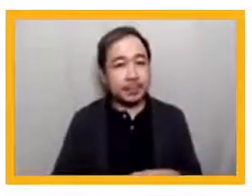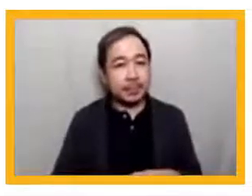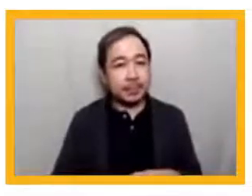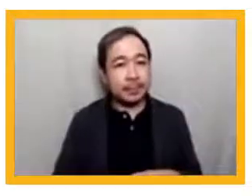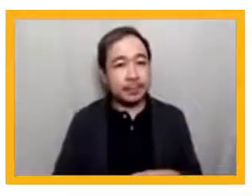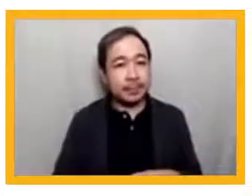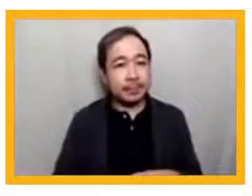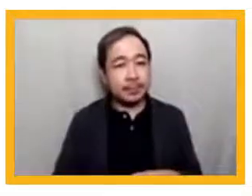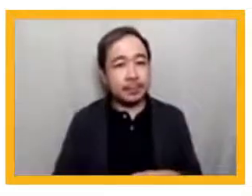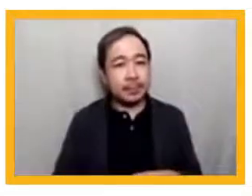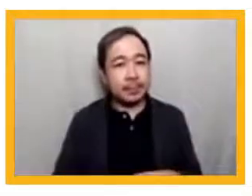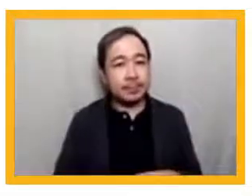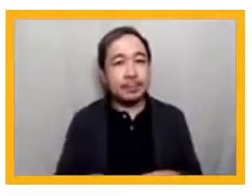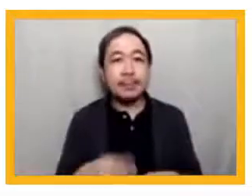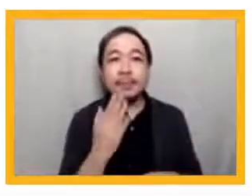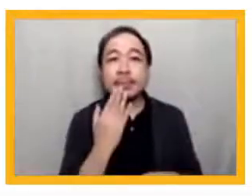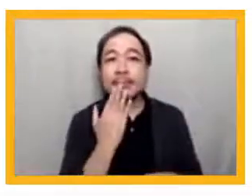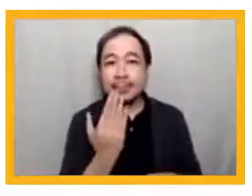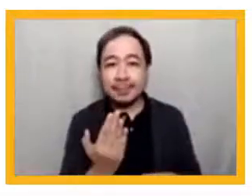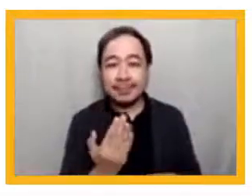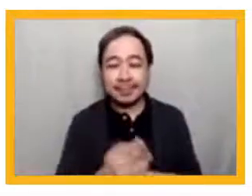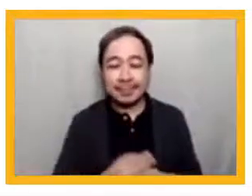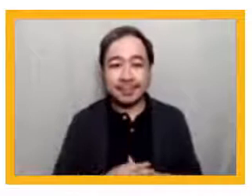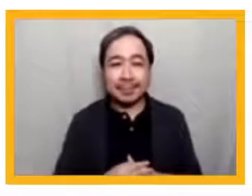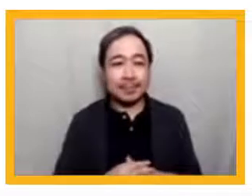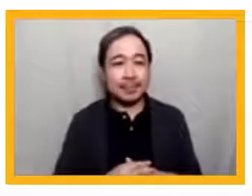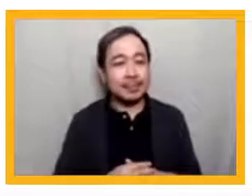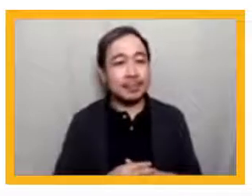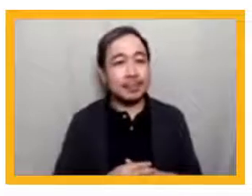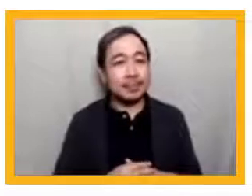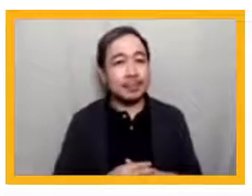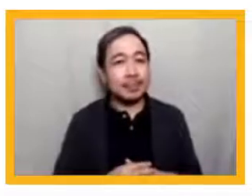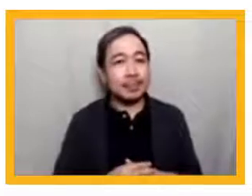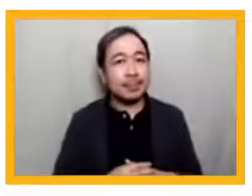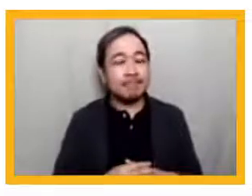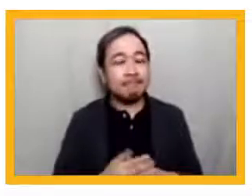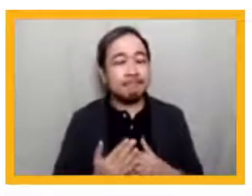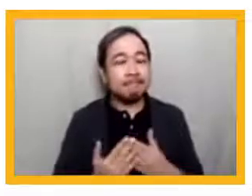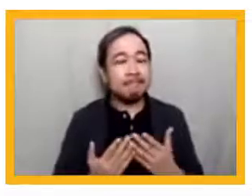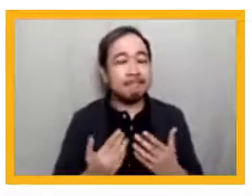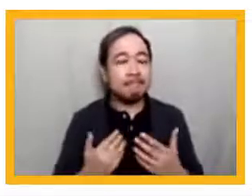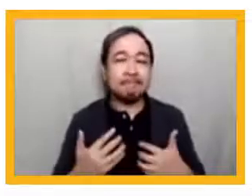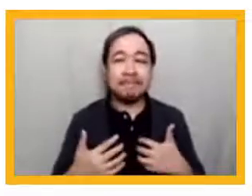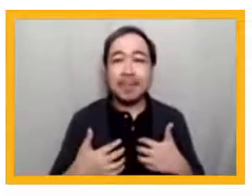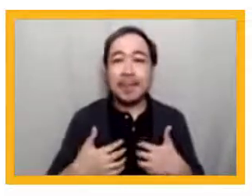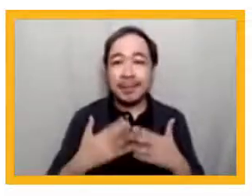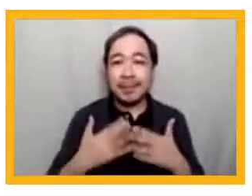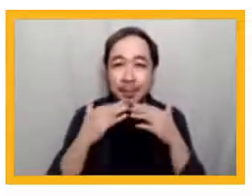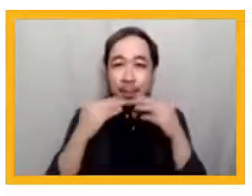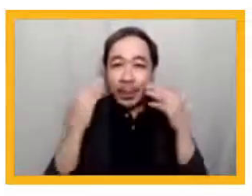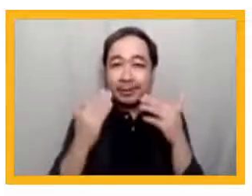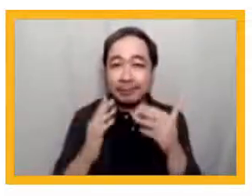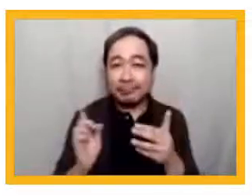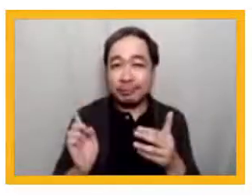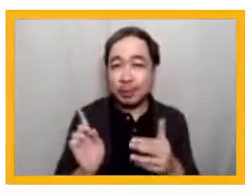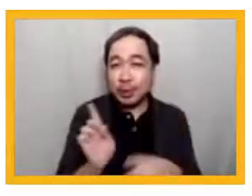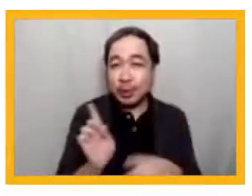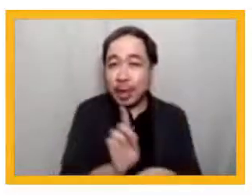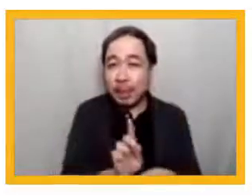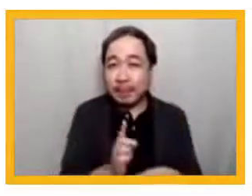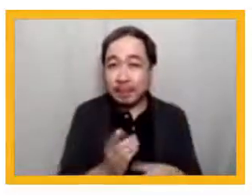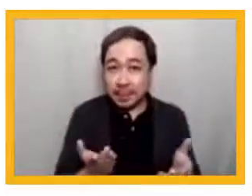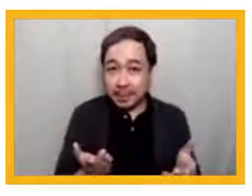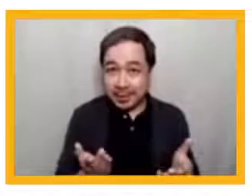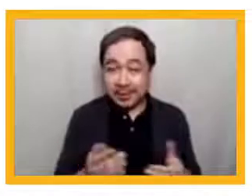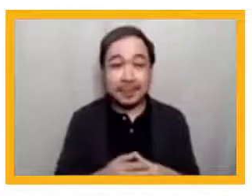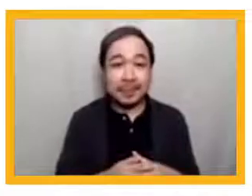Thank you so much. And it's truly a delight to be here with the bittersweet